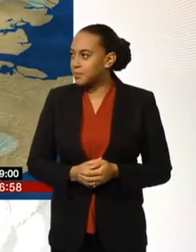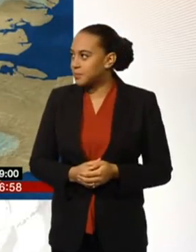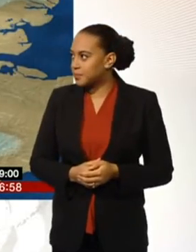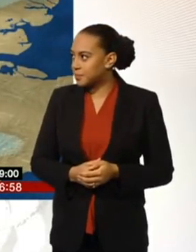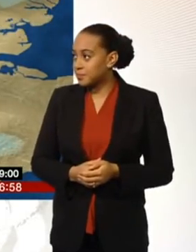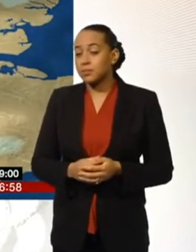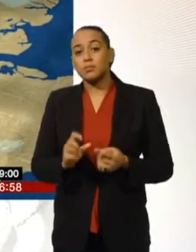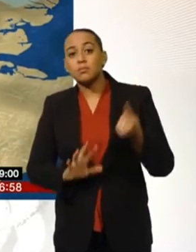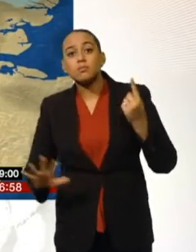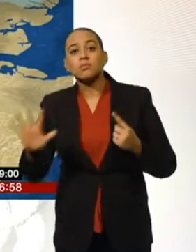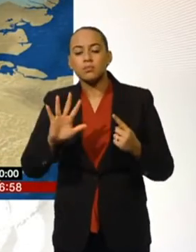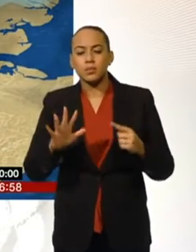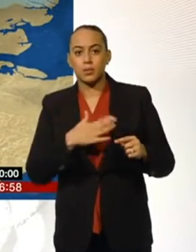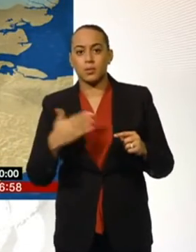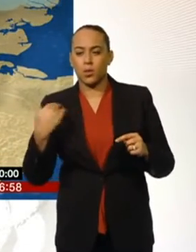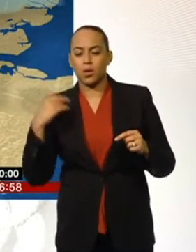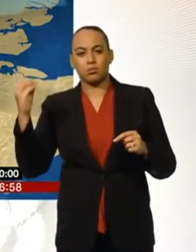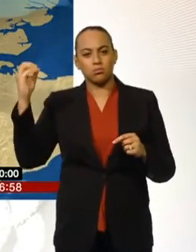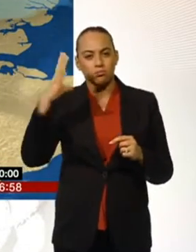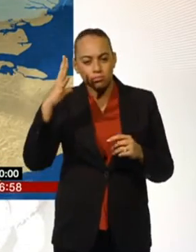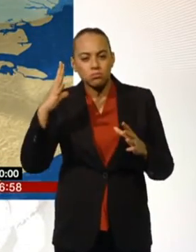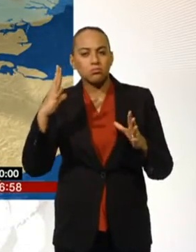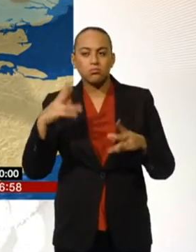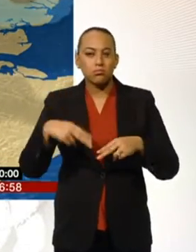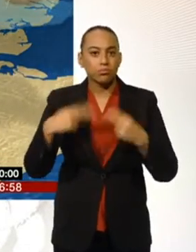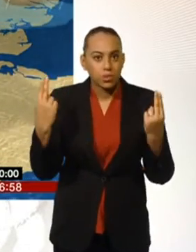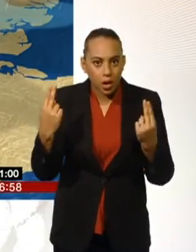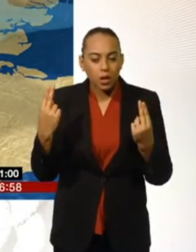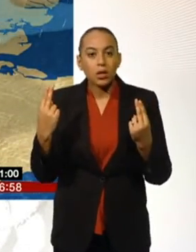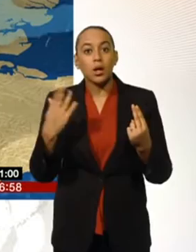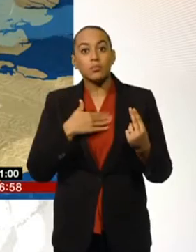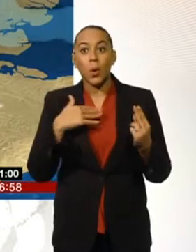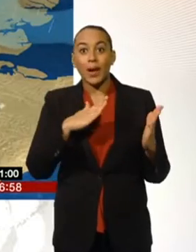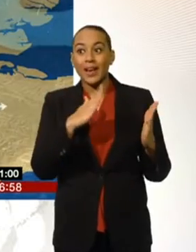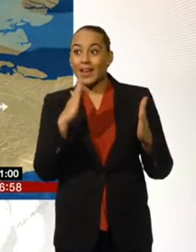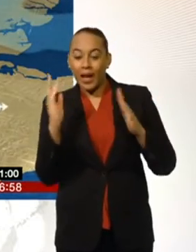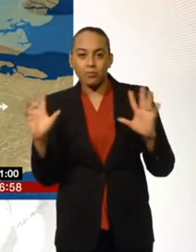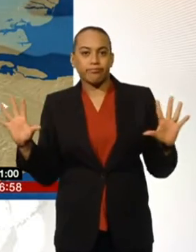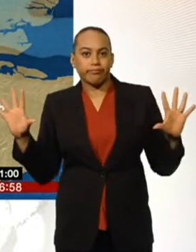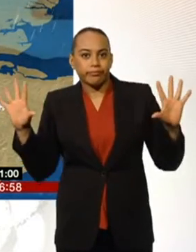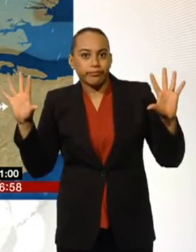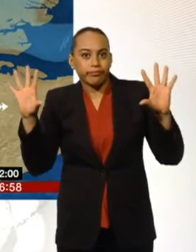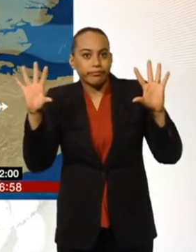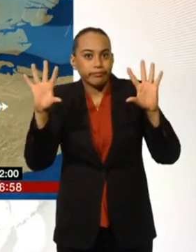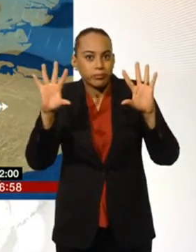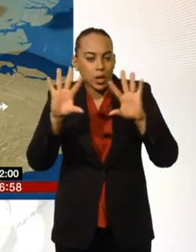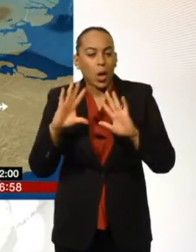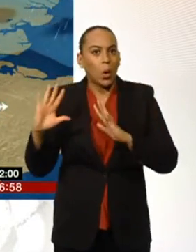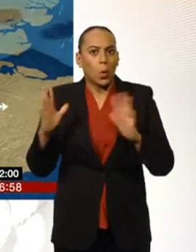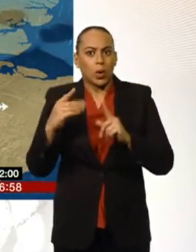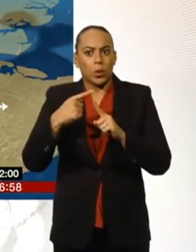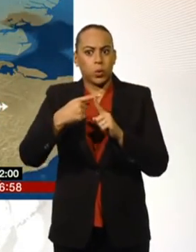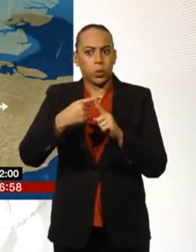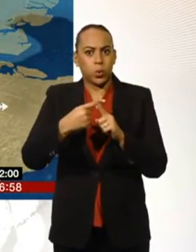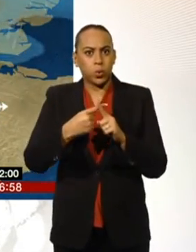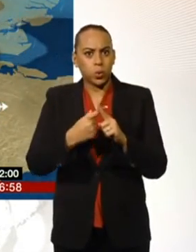for most of us, it's a dry, bright start. It'll start to cloud over through the course of the morning. The wind is really going to pick up, taking the edge off the temperatures. And eventually, we'll start